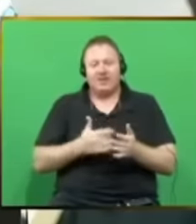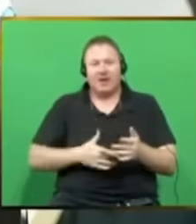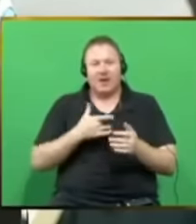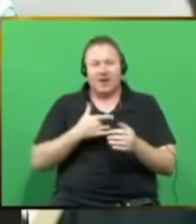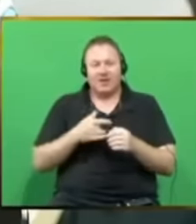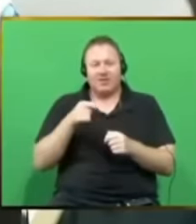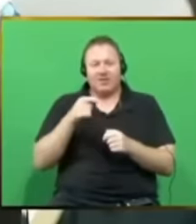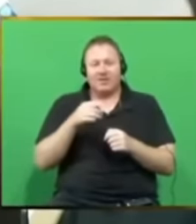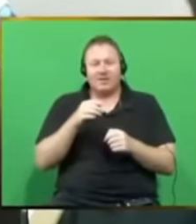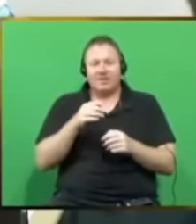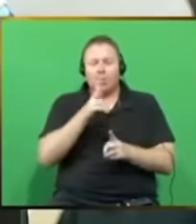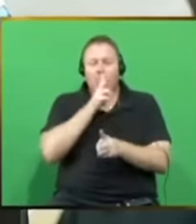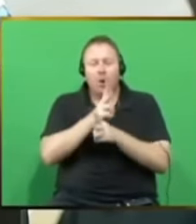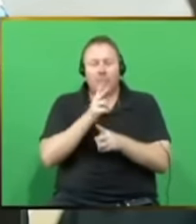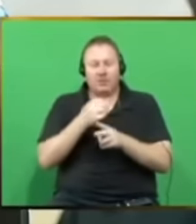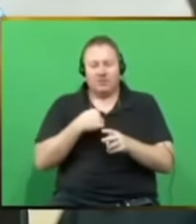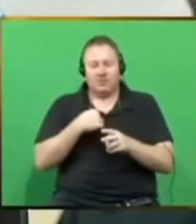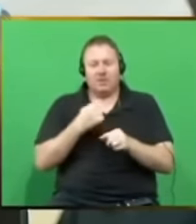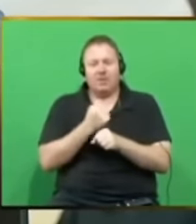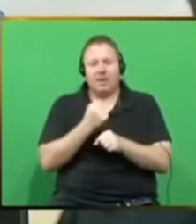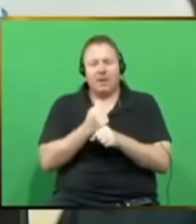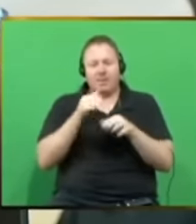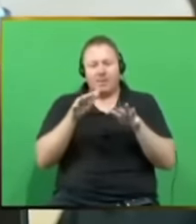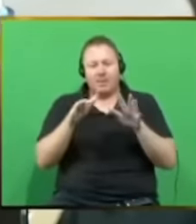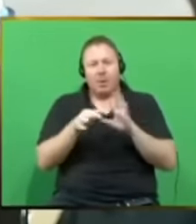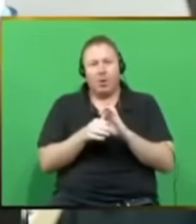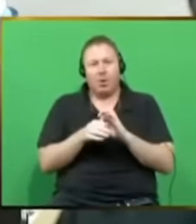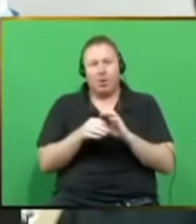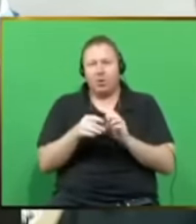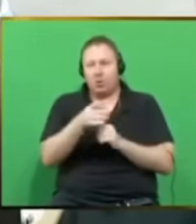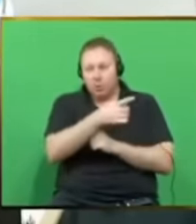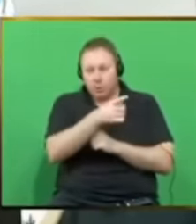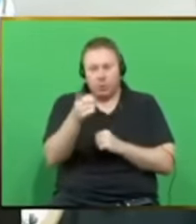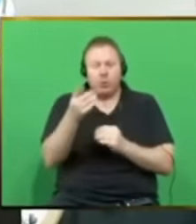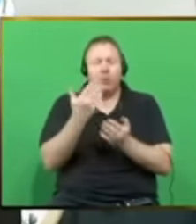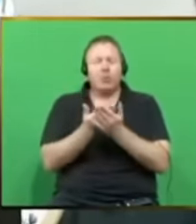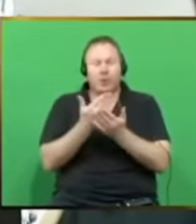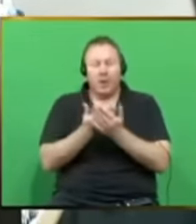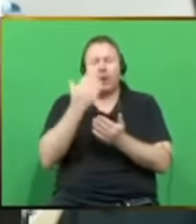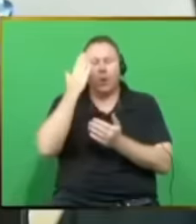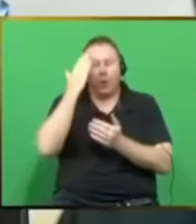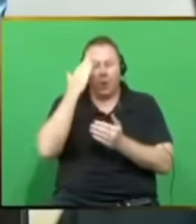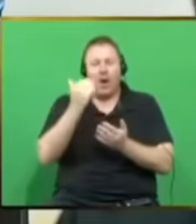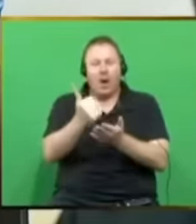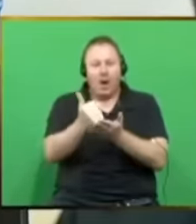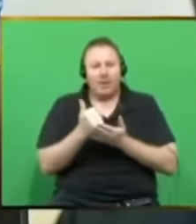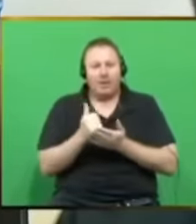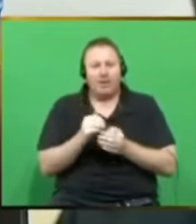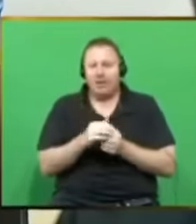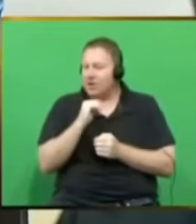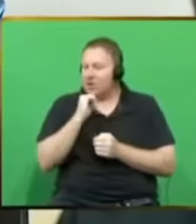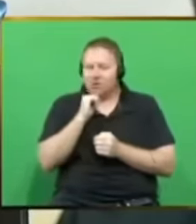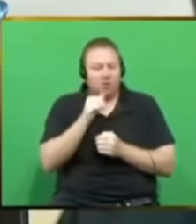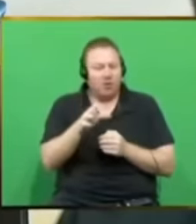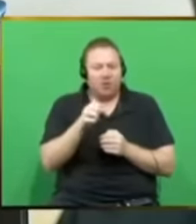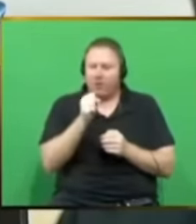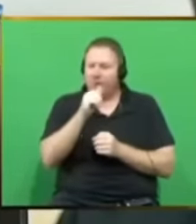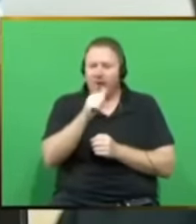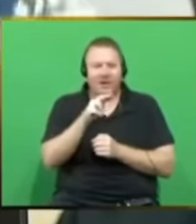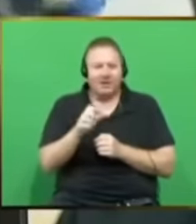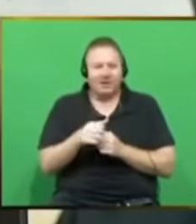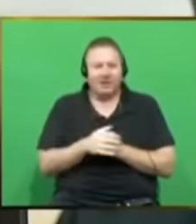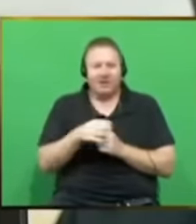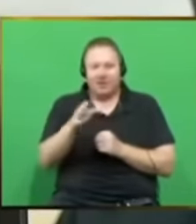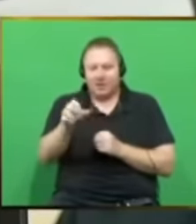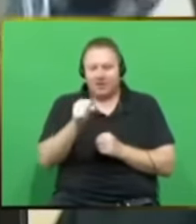This is the pledge I'm making to the people at home. I want to assure you, help is on the way. It's not coming from this side of the house. is up.